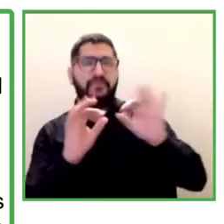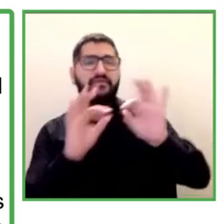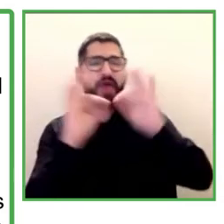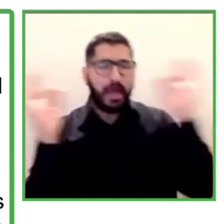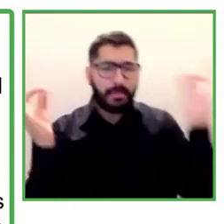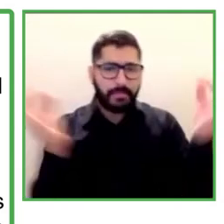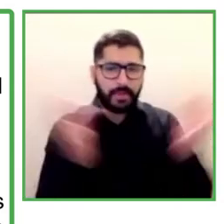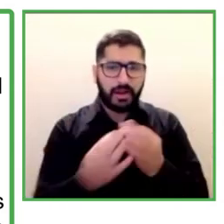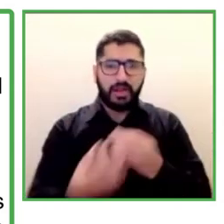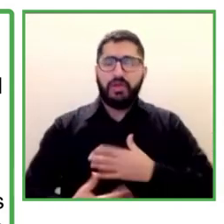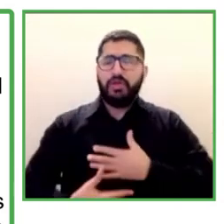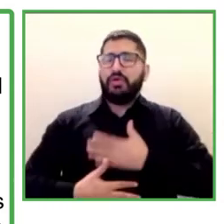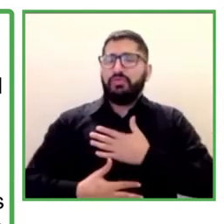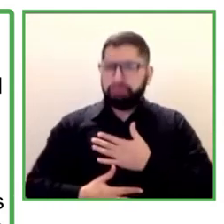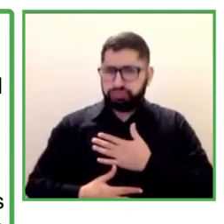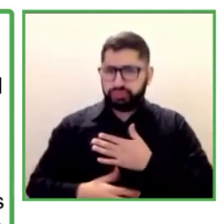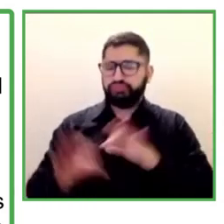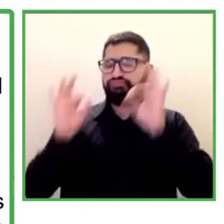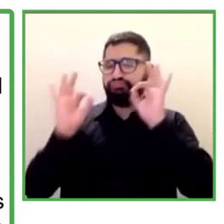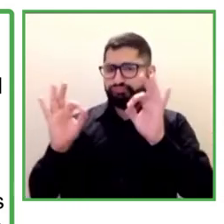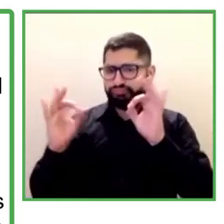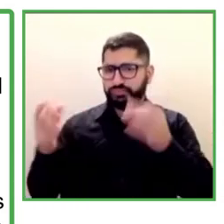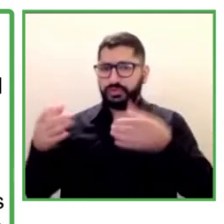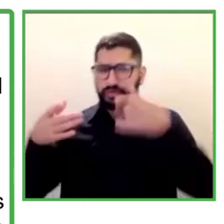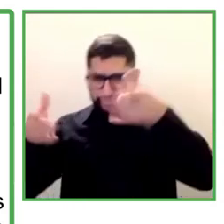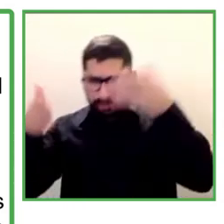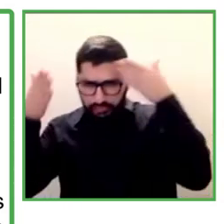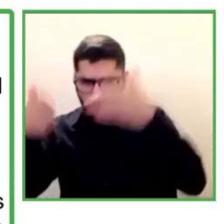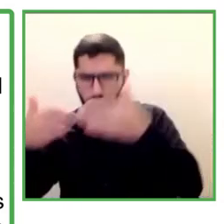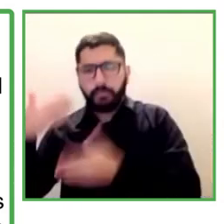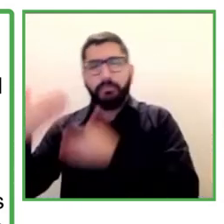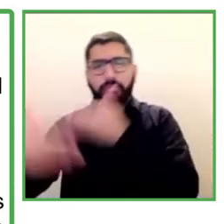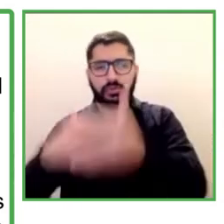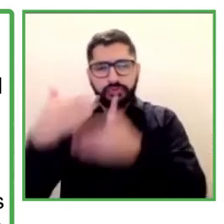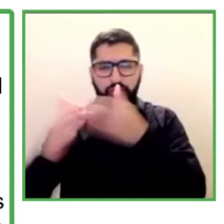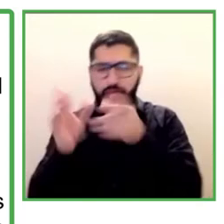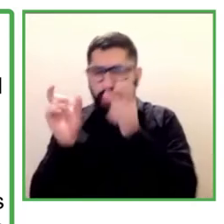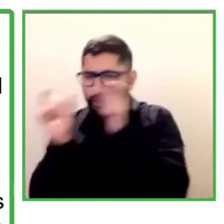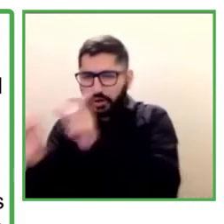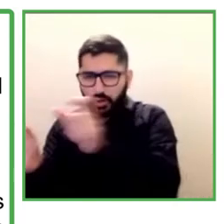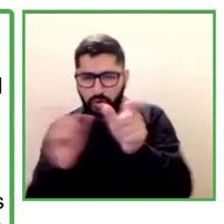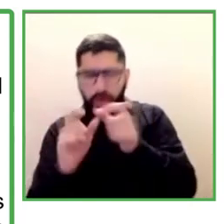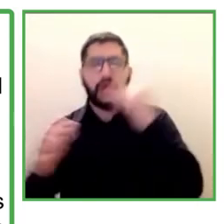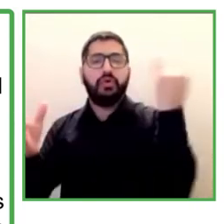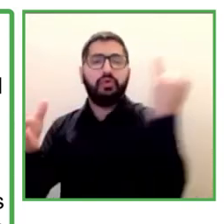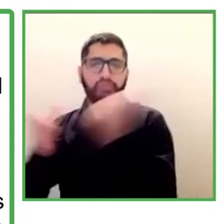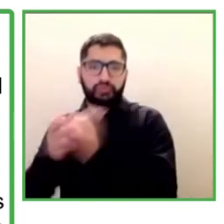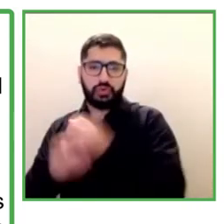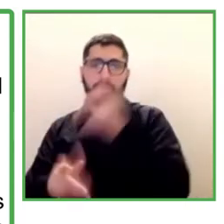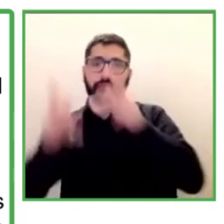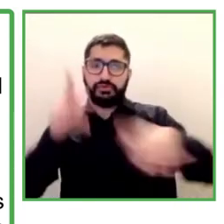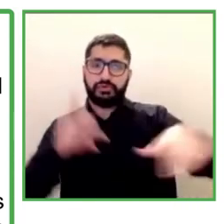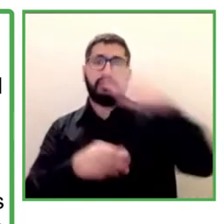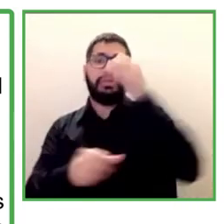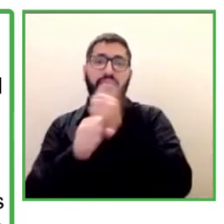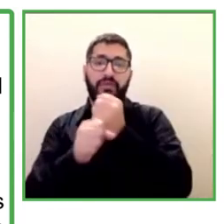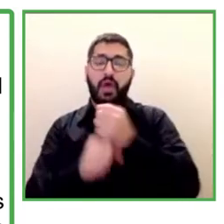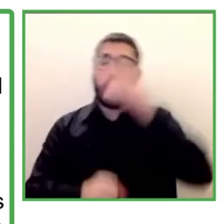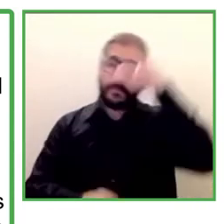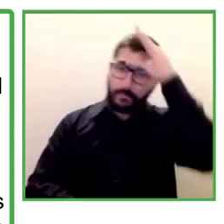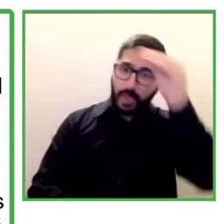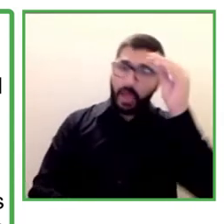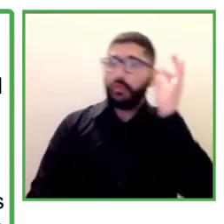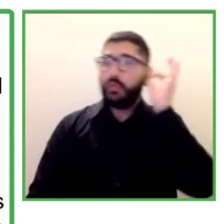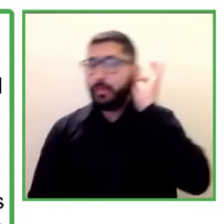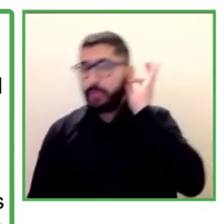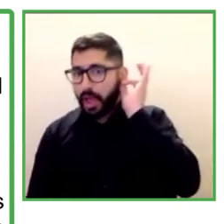In the sense, we need to ensure an inclusion process for our workers. And we also need to make sure